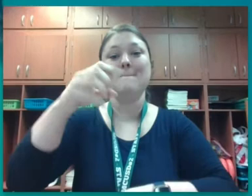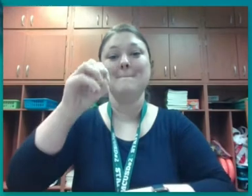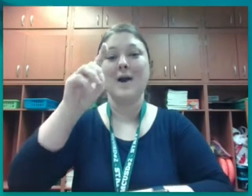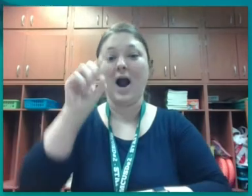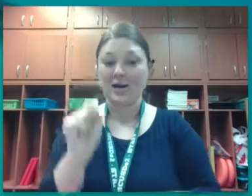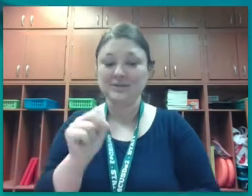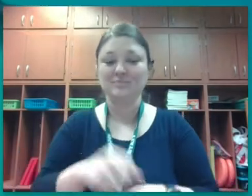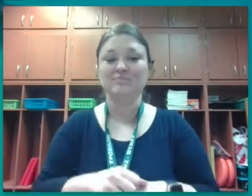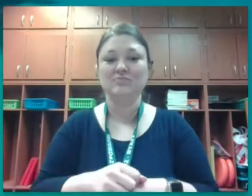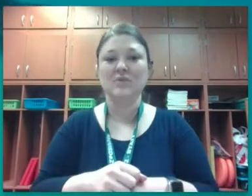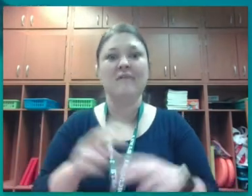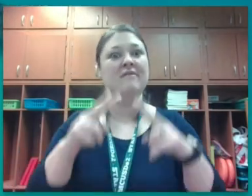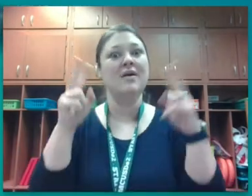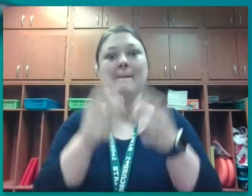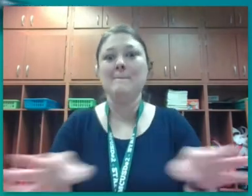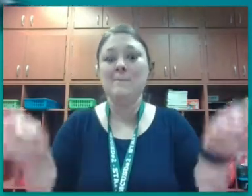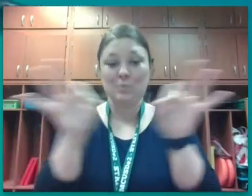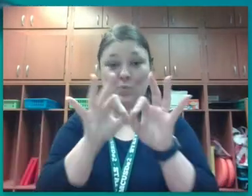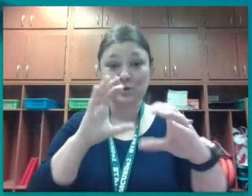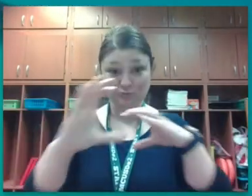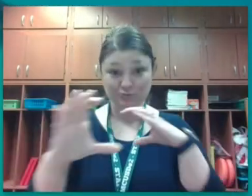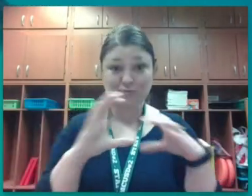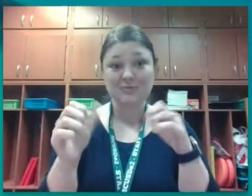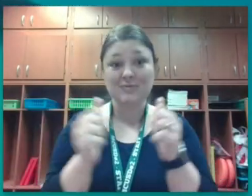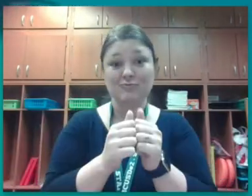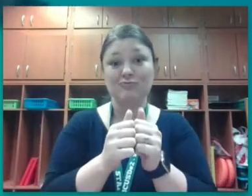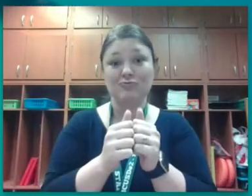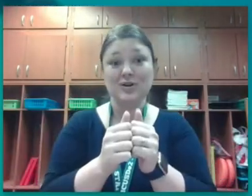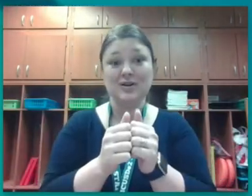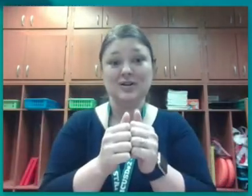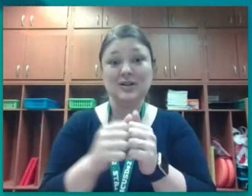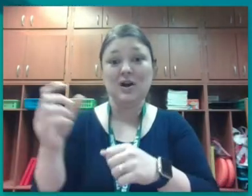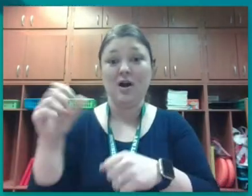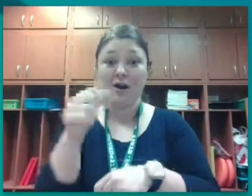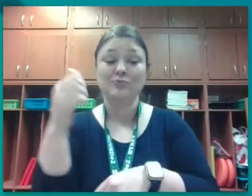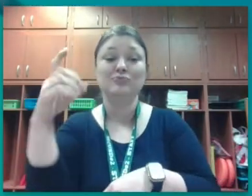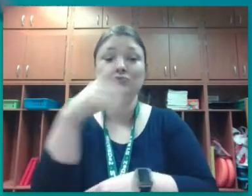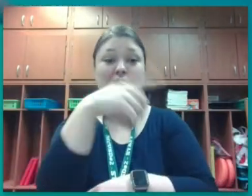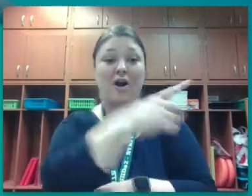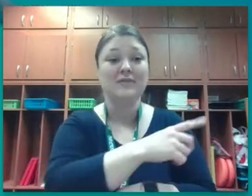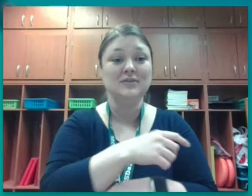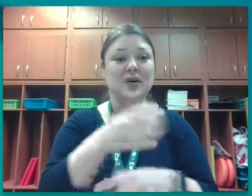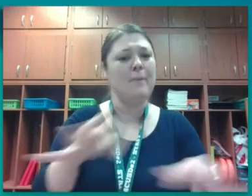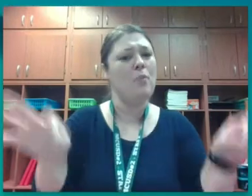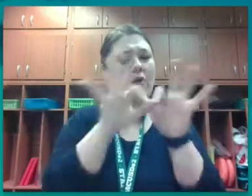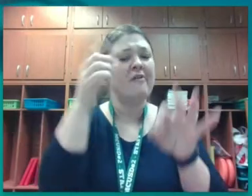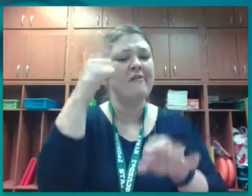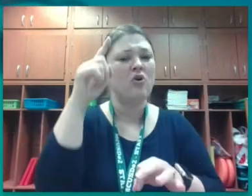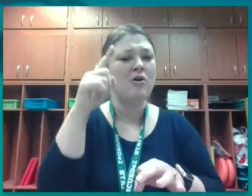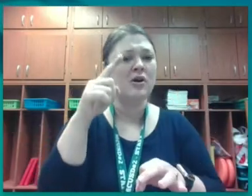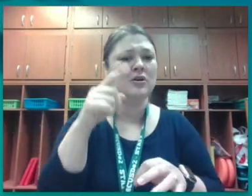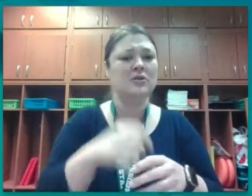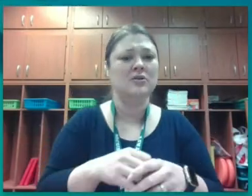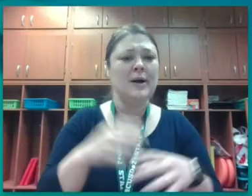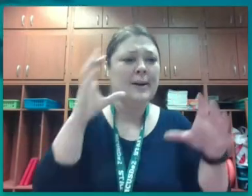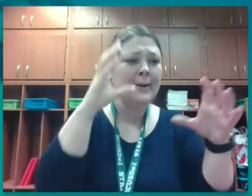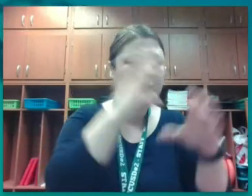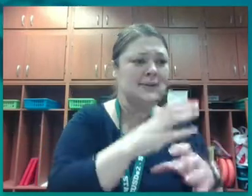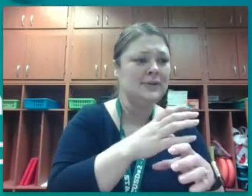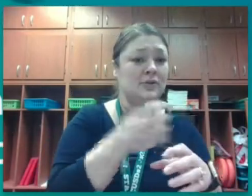very important that they communicate with each other to help when it comes to hunting or danger